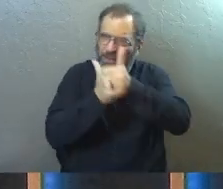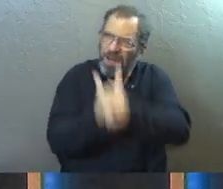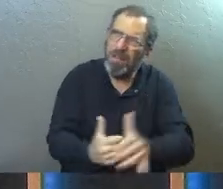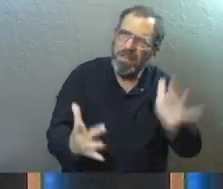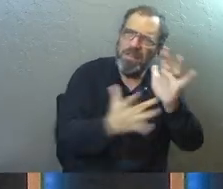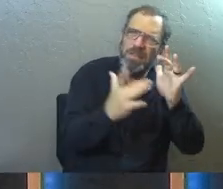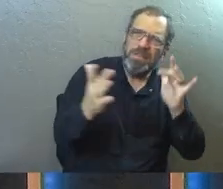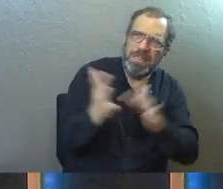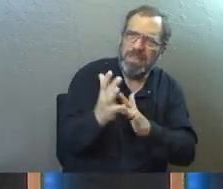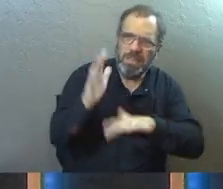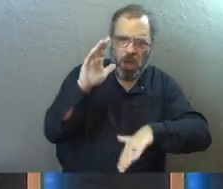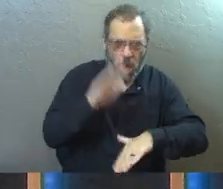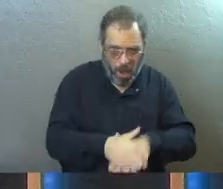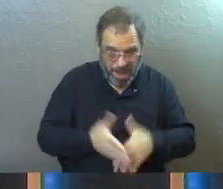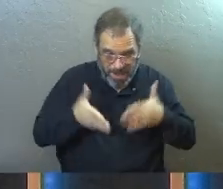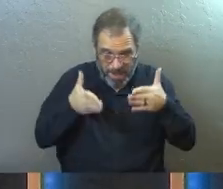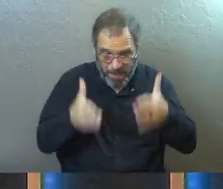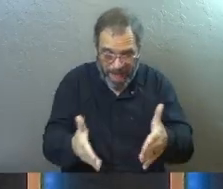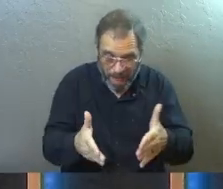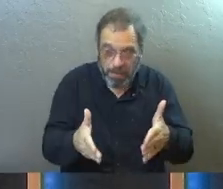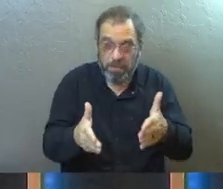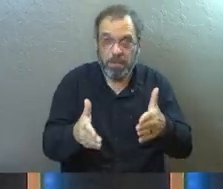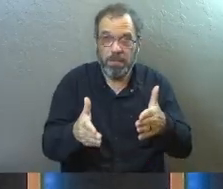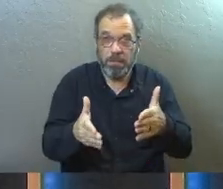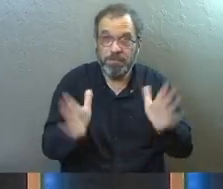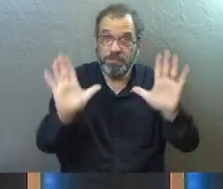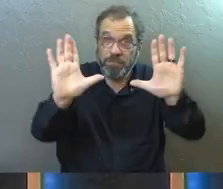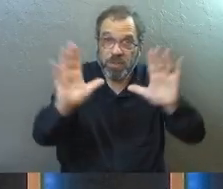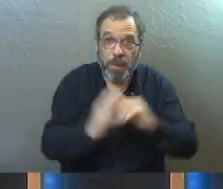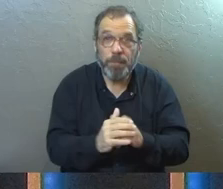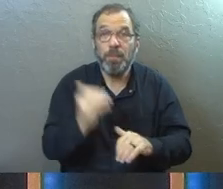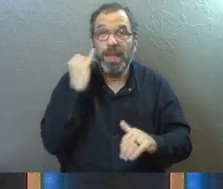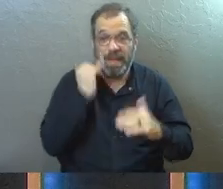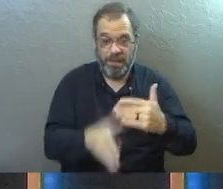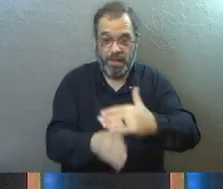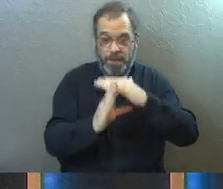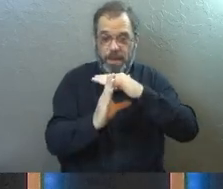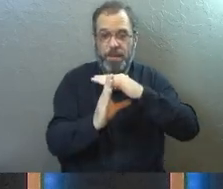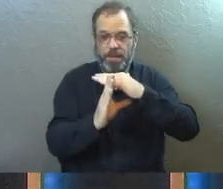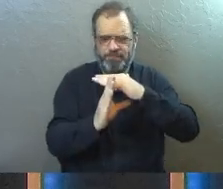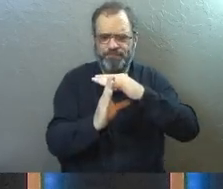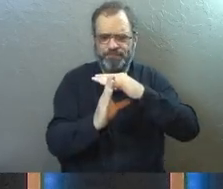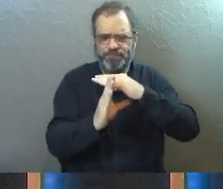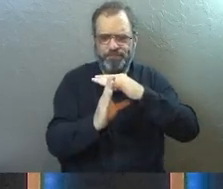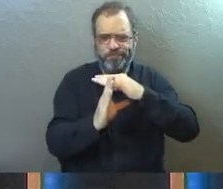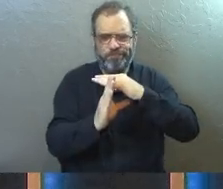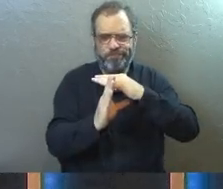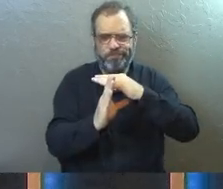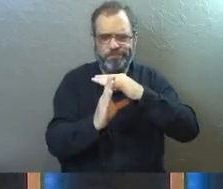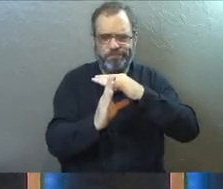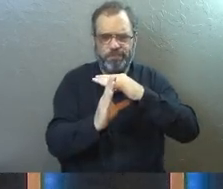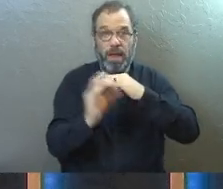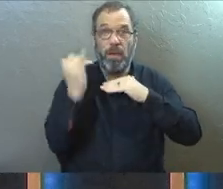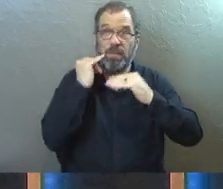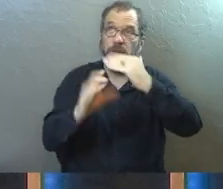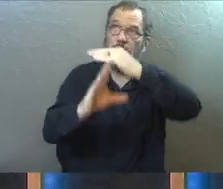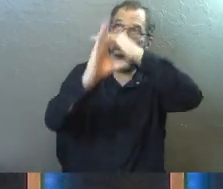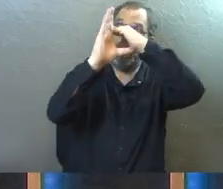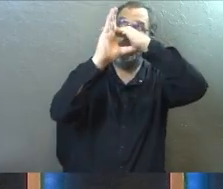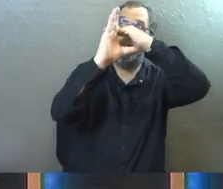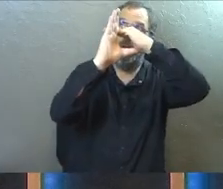follow Jesus on the path of Jesus. And so if there's a barrier, I would just say this. If there's a barrier between you and God,